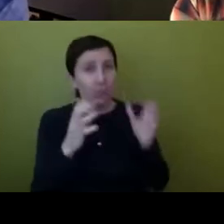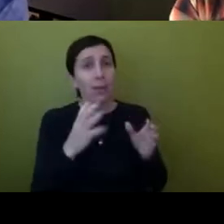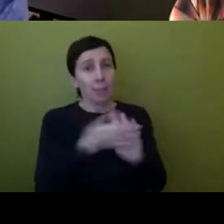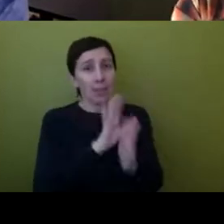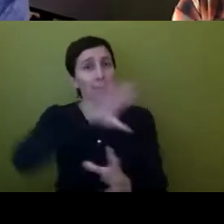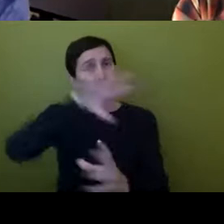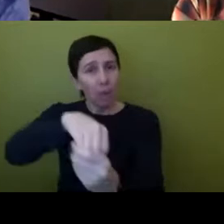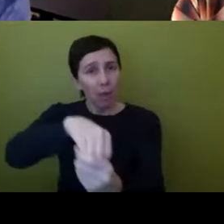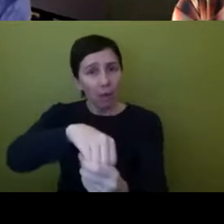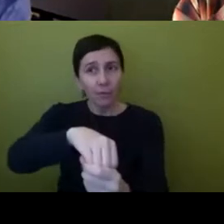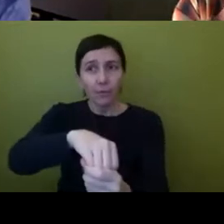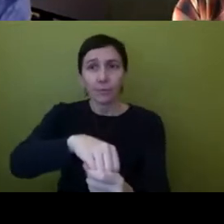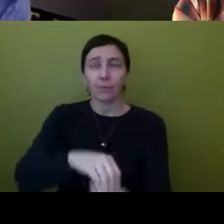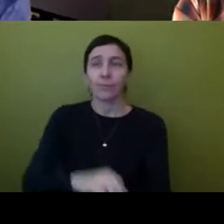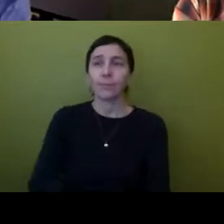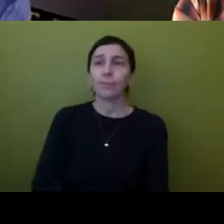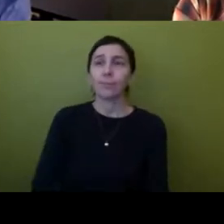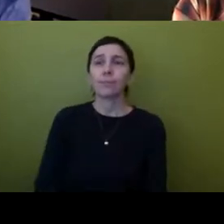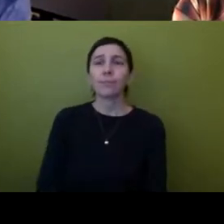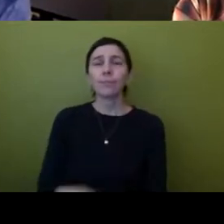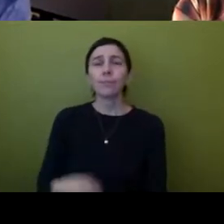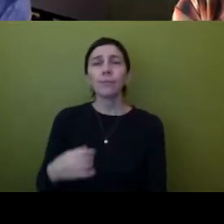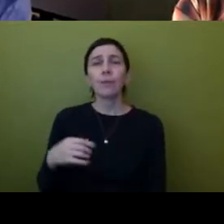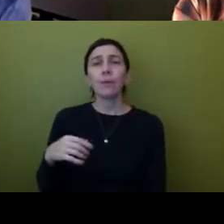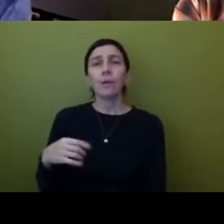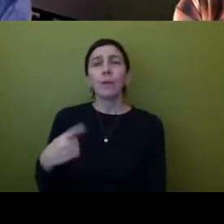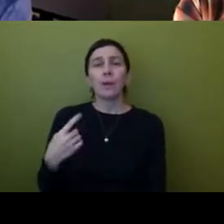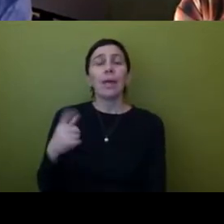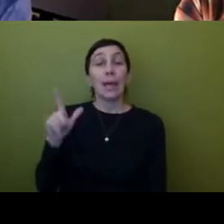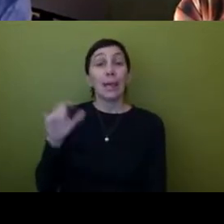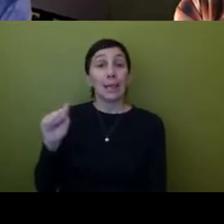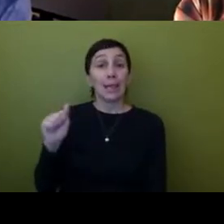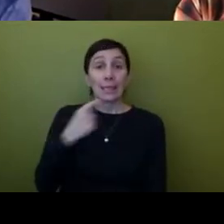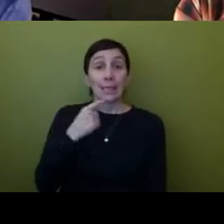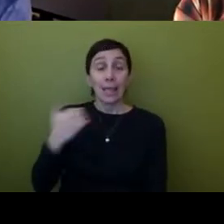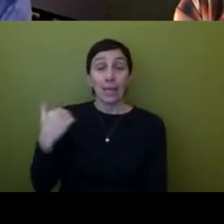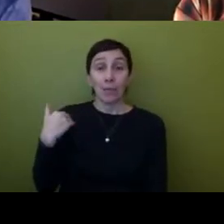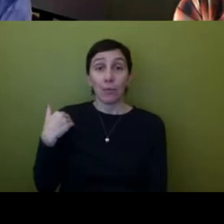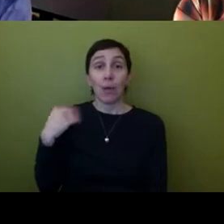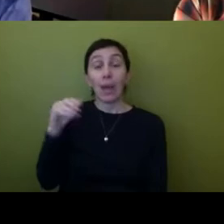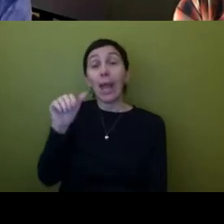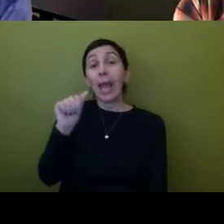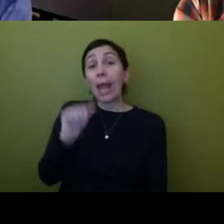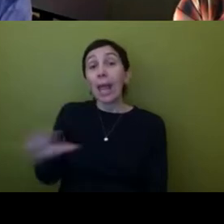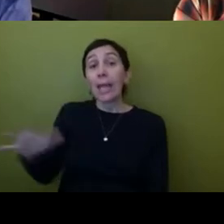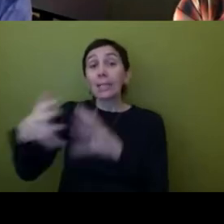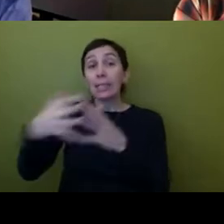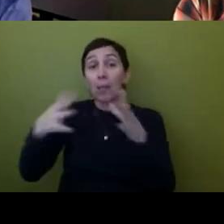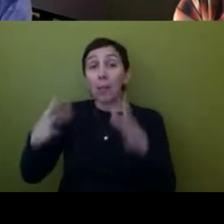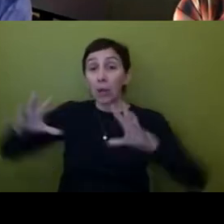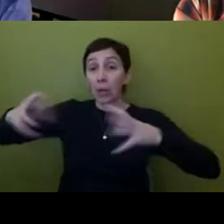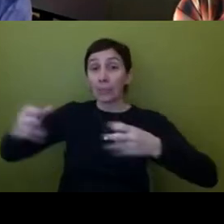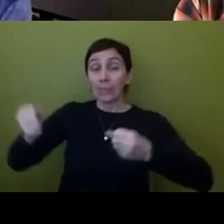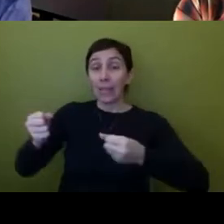there's a question here as as lisa said earlier there can be discrimination of our own asian american breed how can